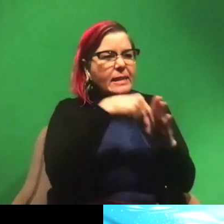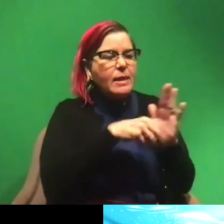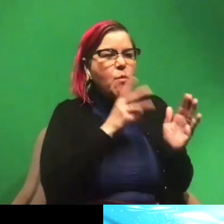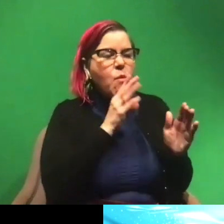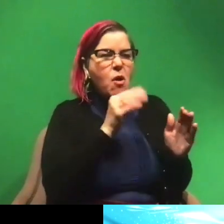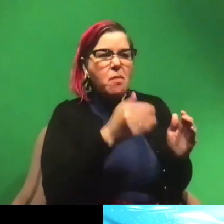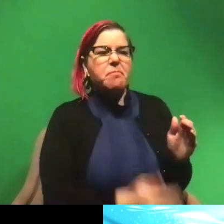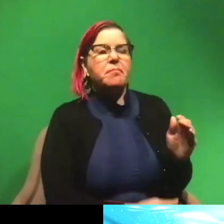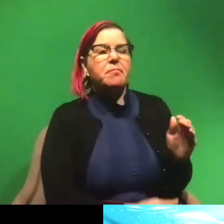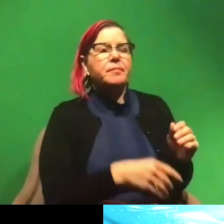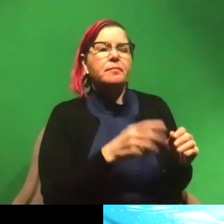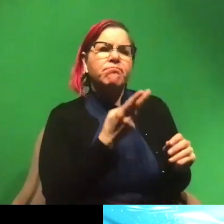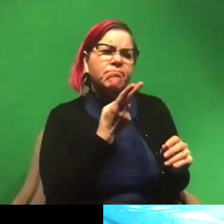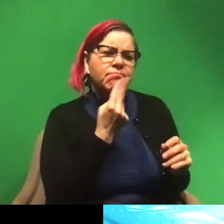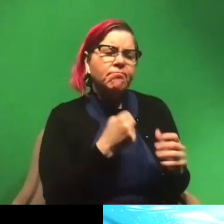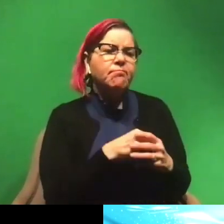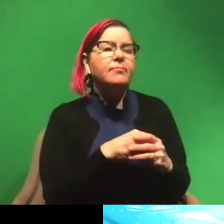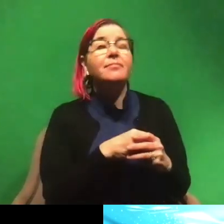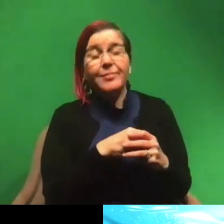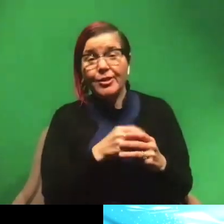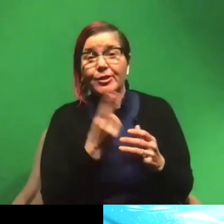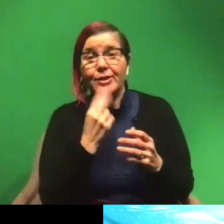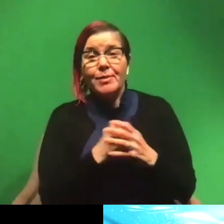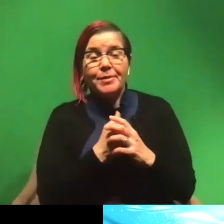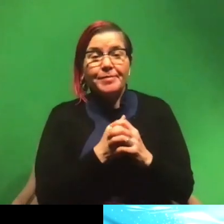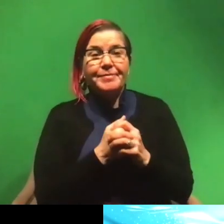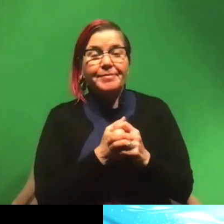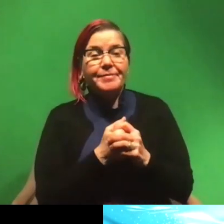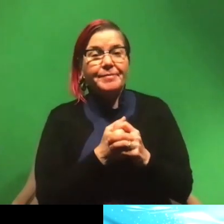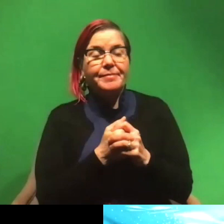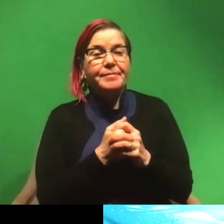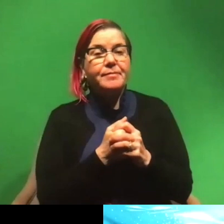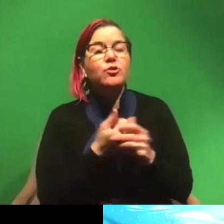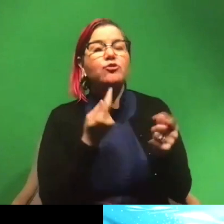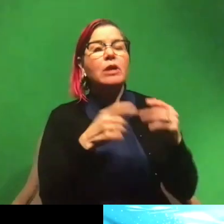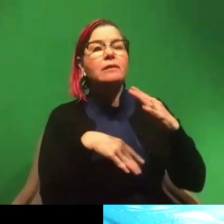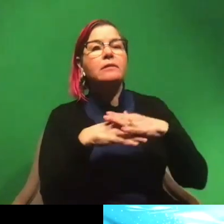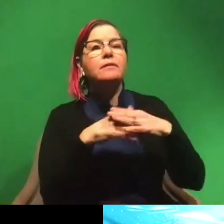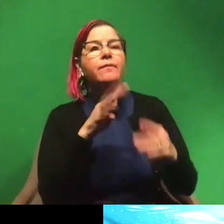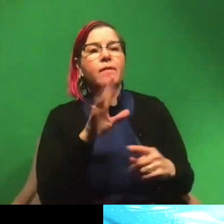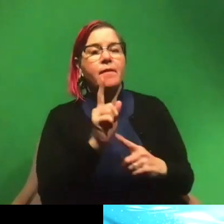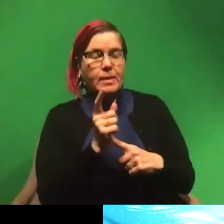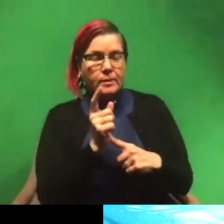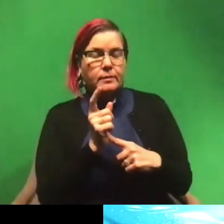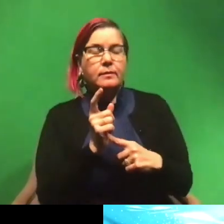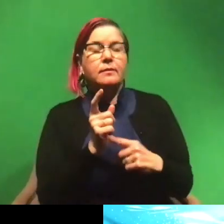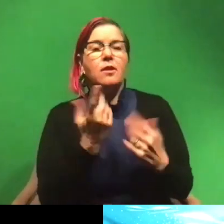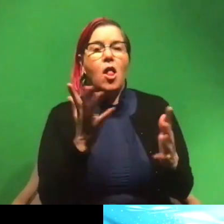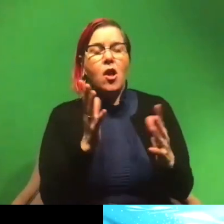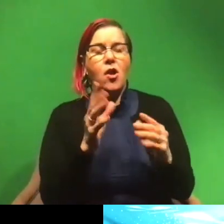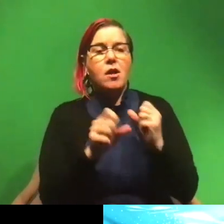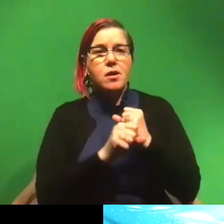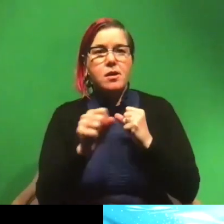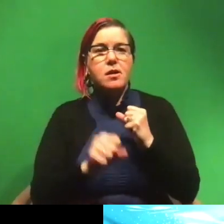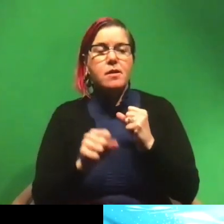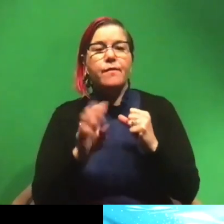And they're so cute. So cute. So cute. Okay. We try to keep these sessions to 45 minutes and we've already been talking about sharks